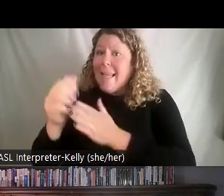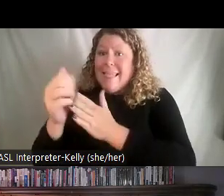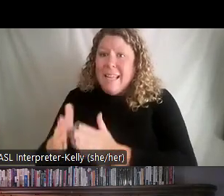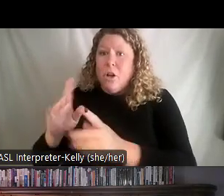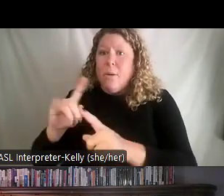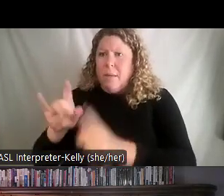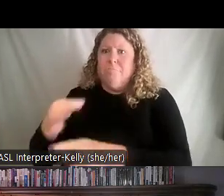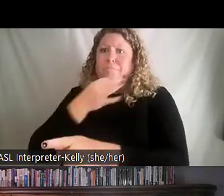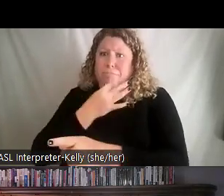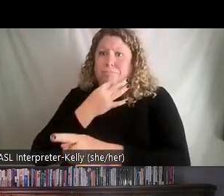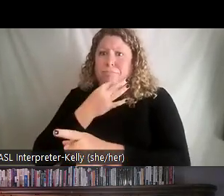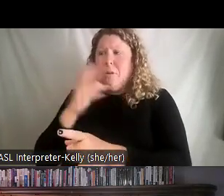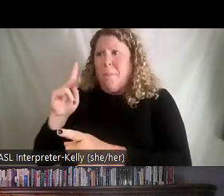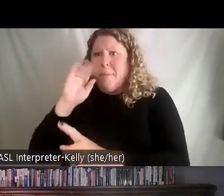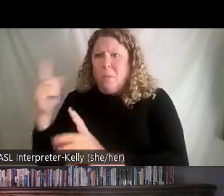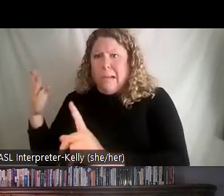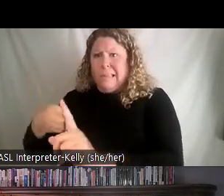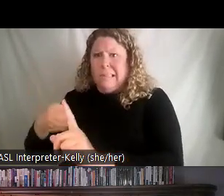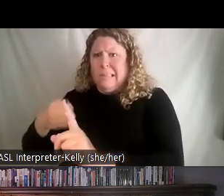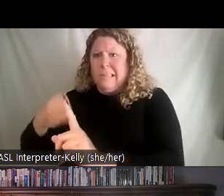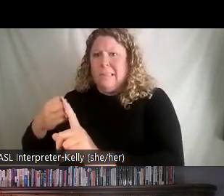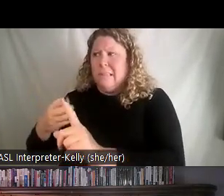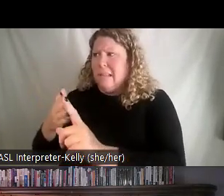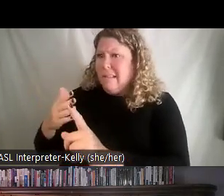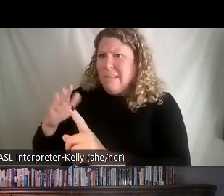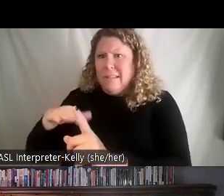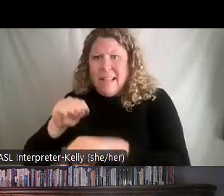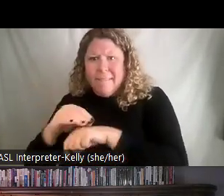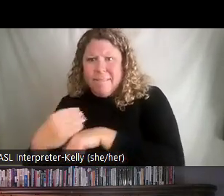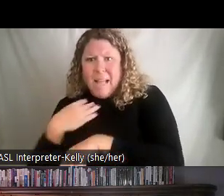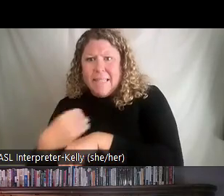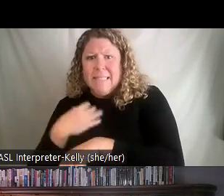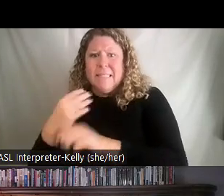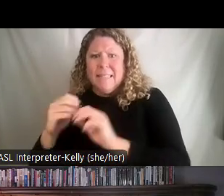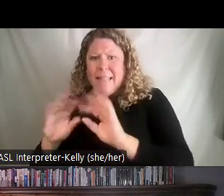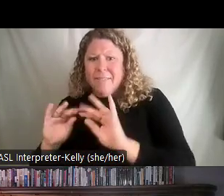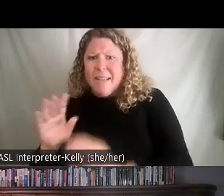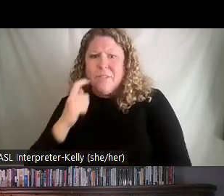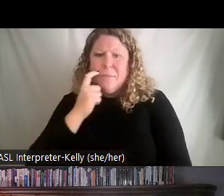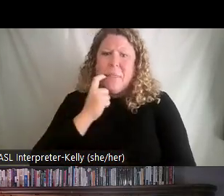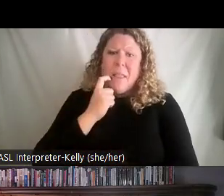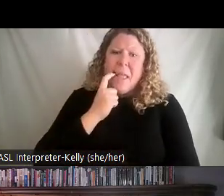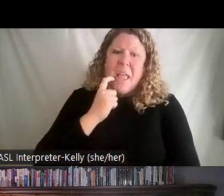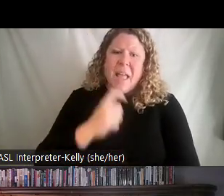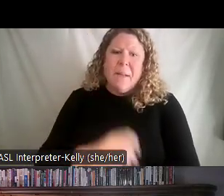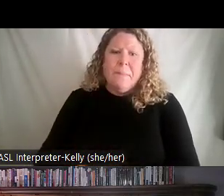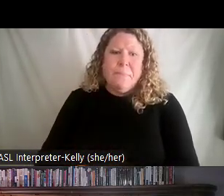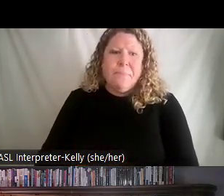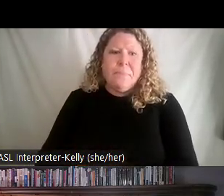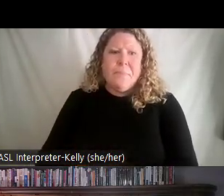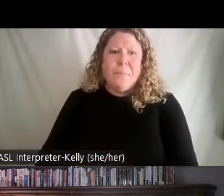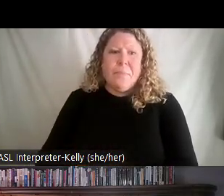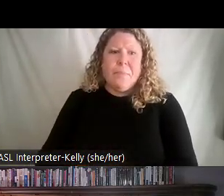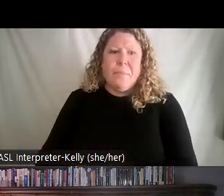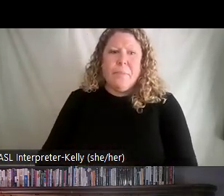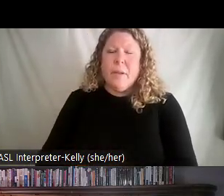people come to them for advice and for clarification on things. So a leader is also, at this point, is really